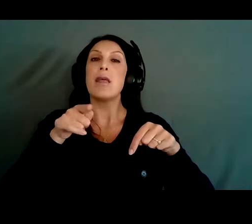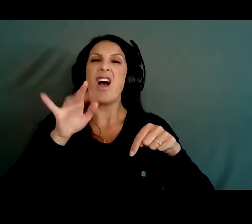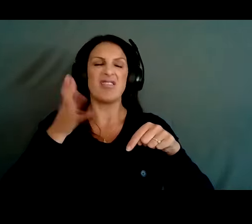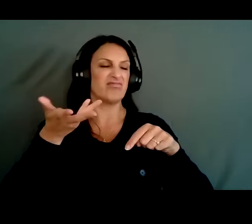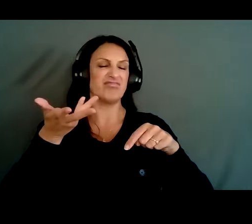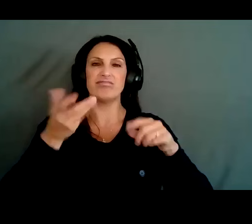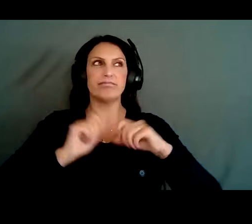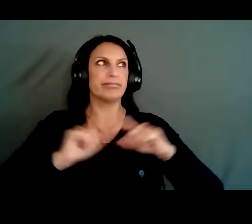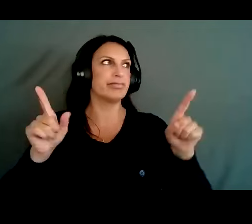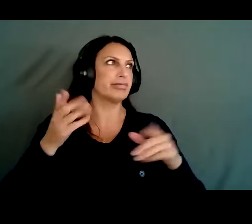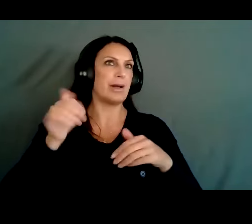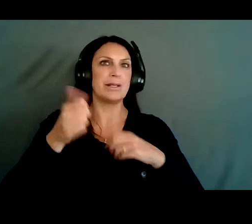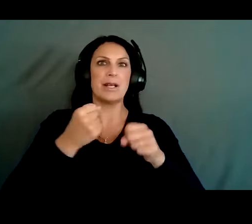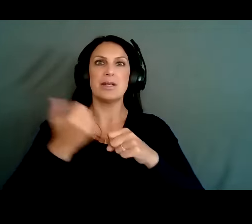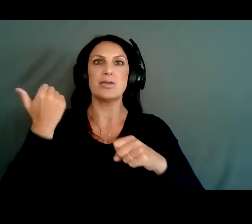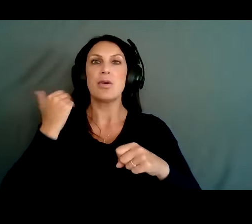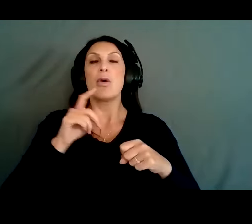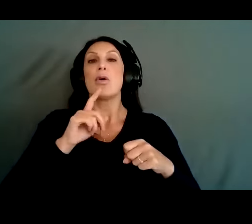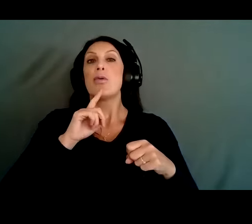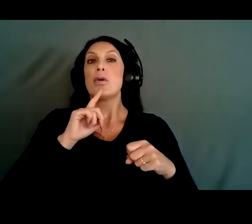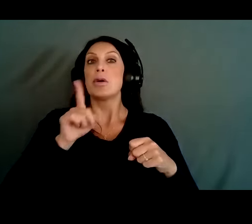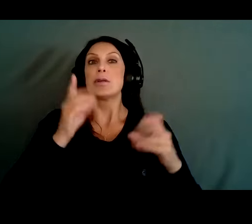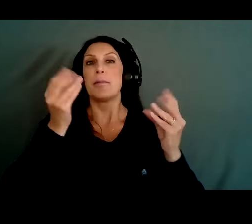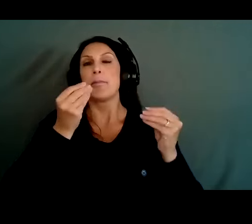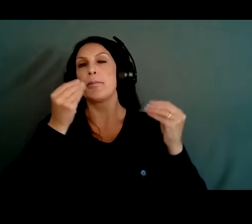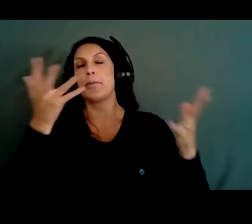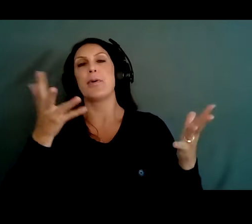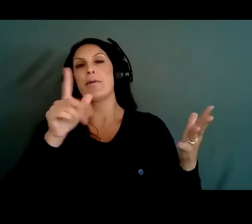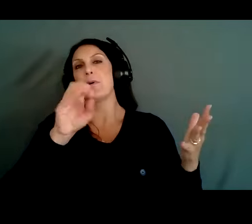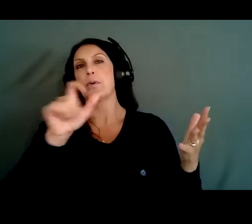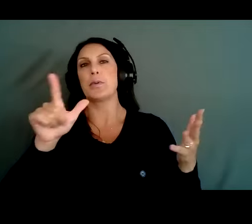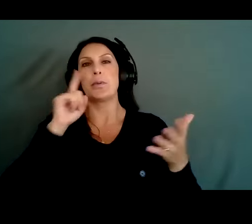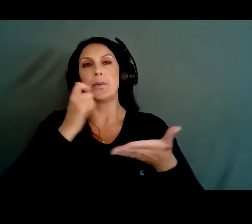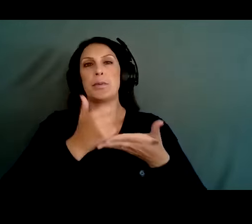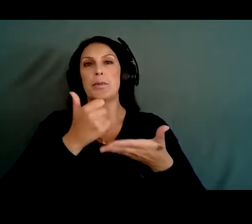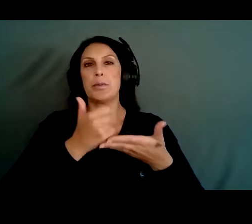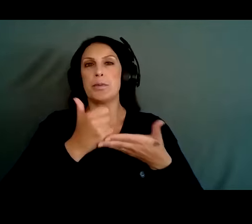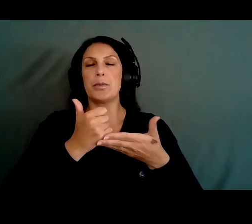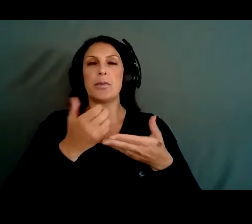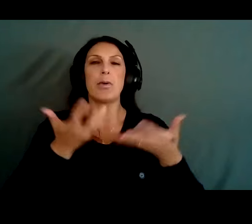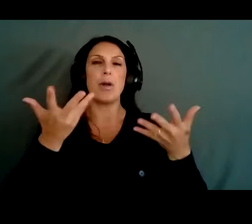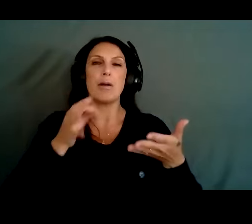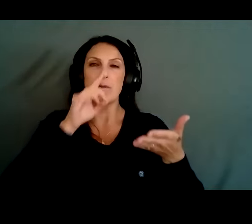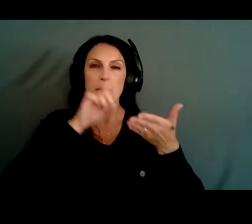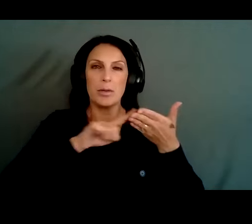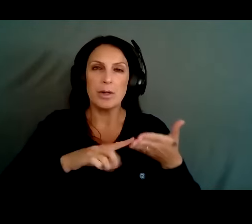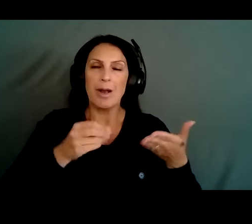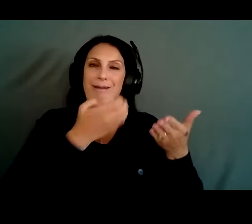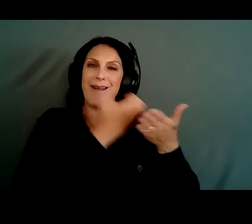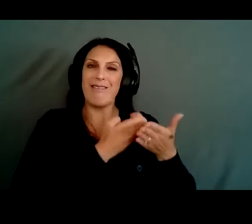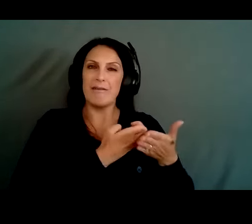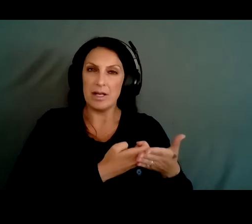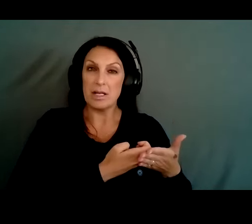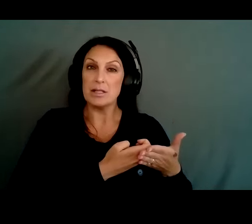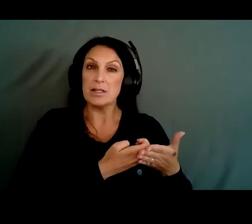or so ago, and it really was a beautiful, it's a beautiful tool. And basically, it compiles a lot of the research and the evidence base. So if you